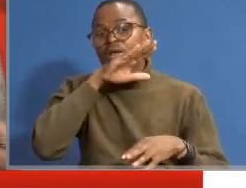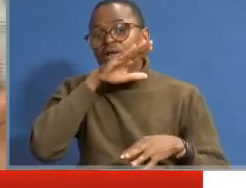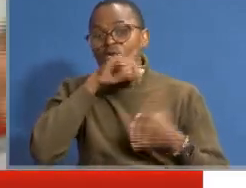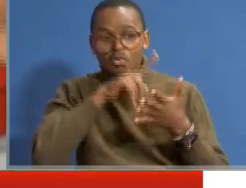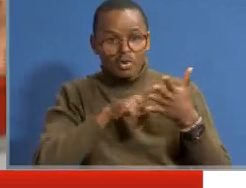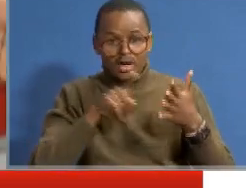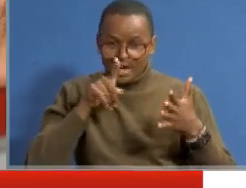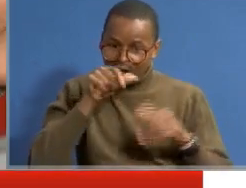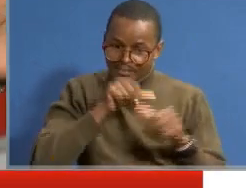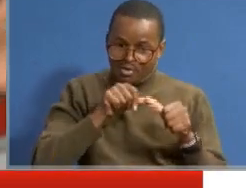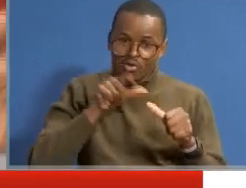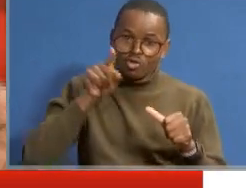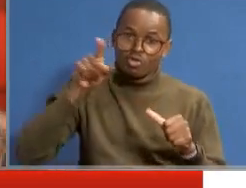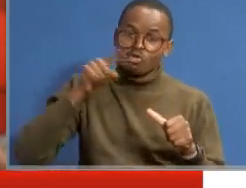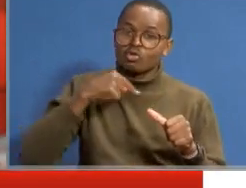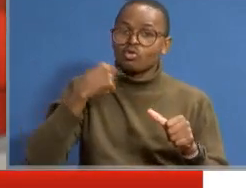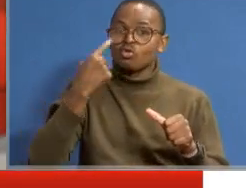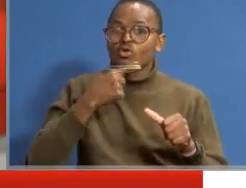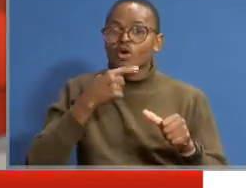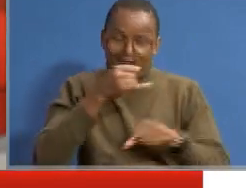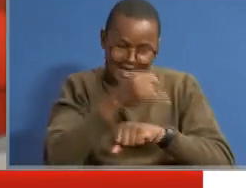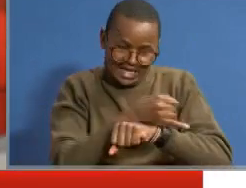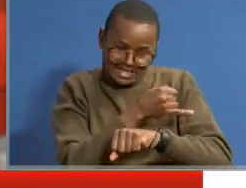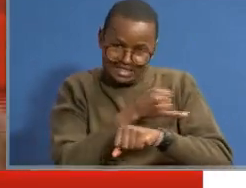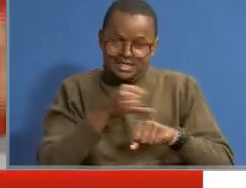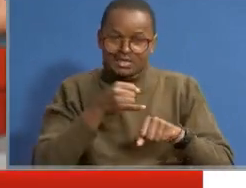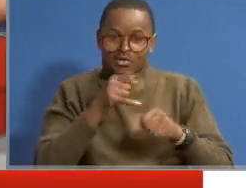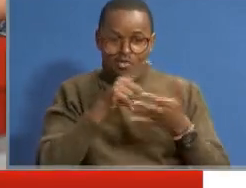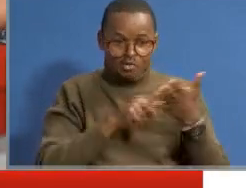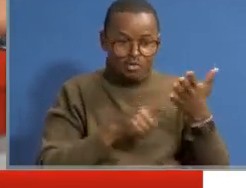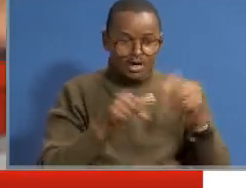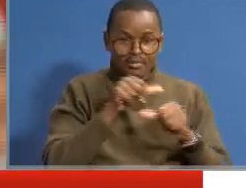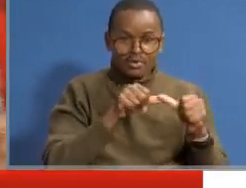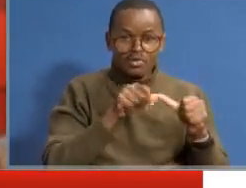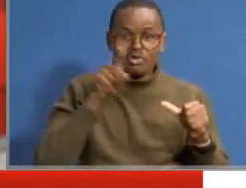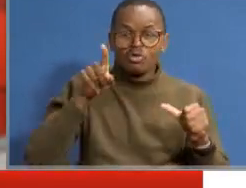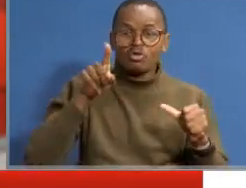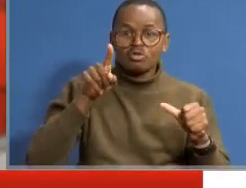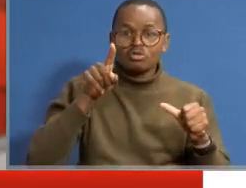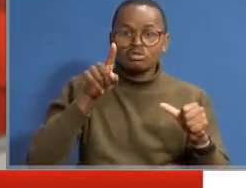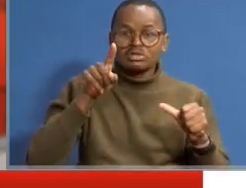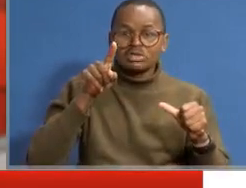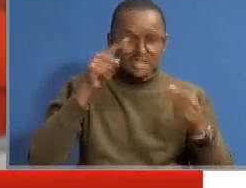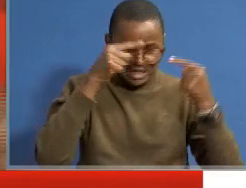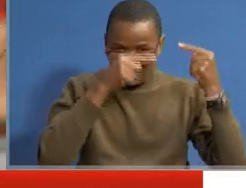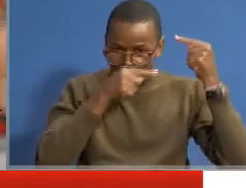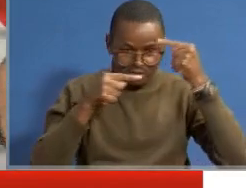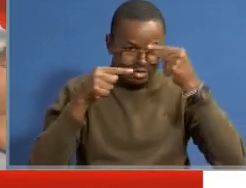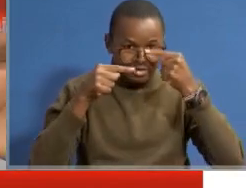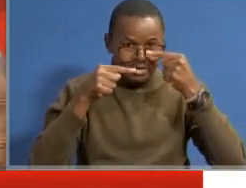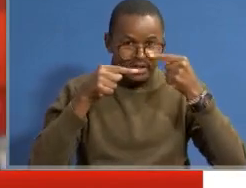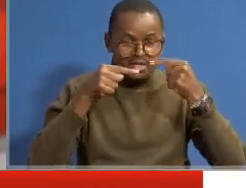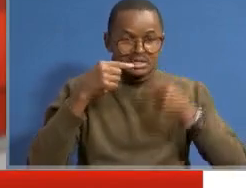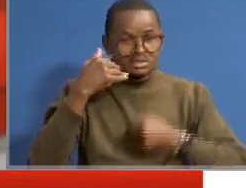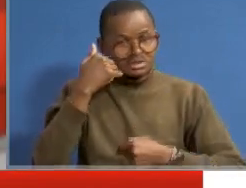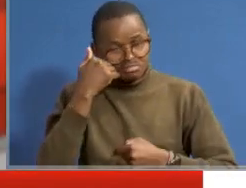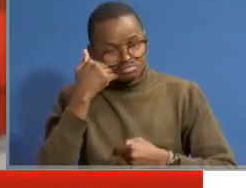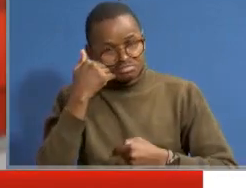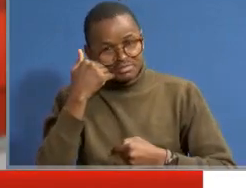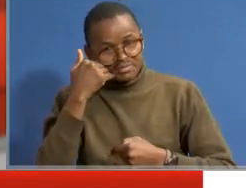what about those people who are maimed? What about terrorism? Sickness?